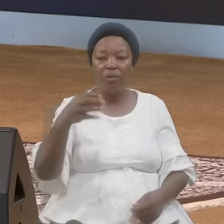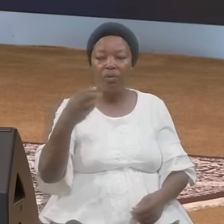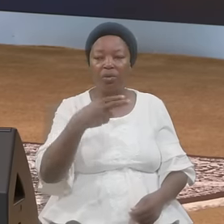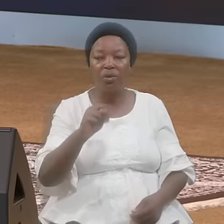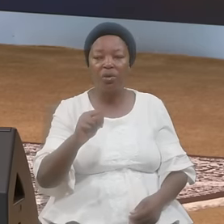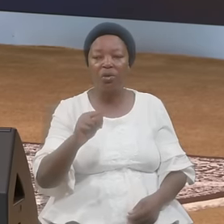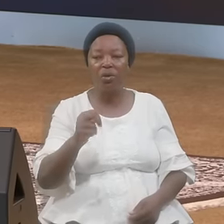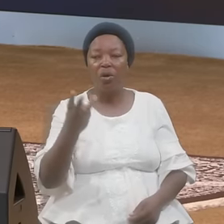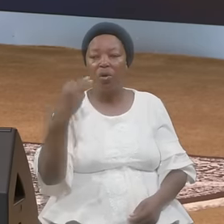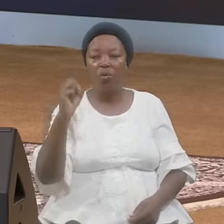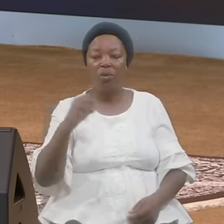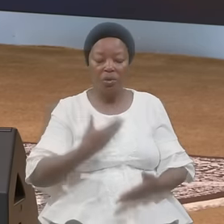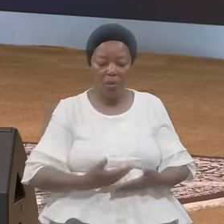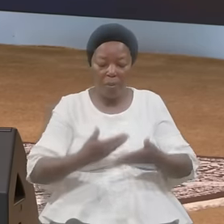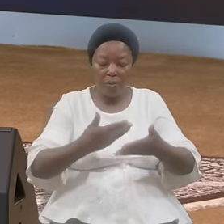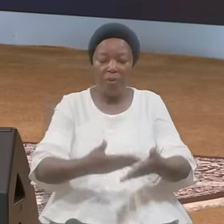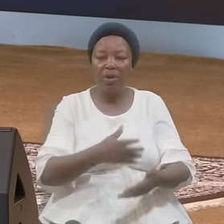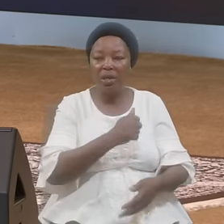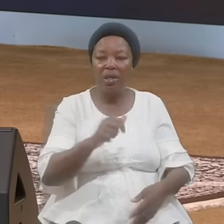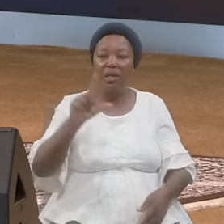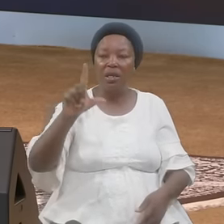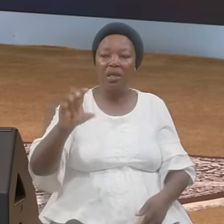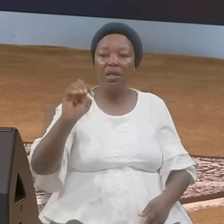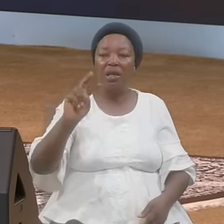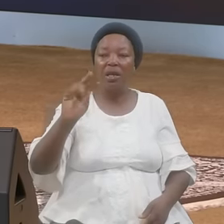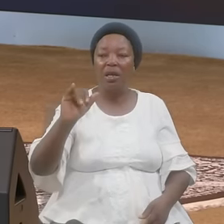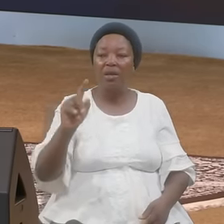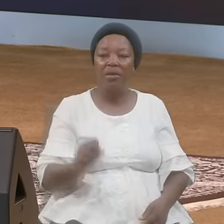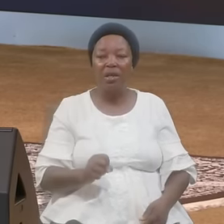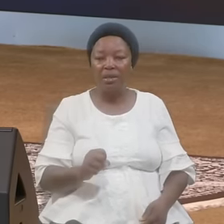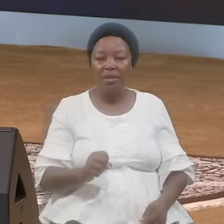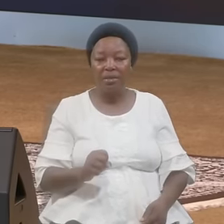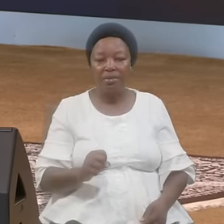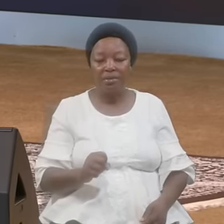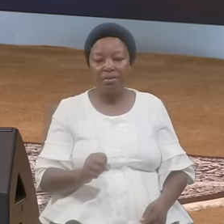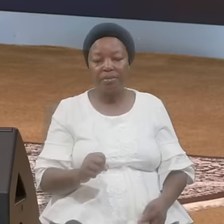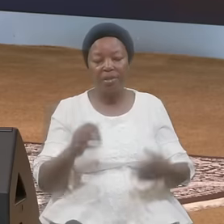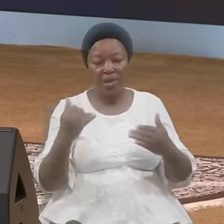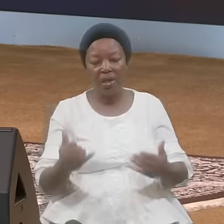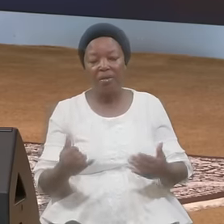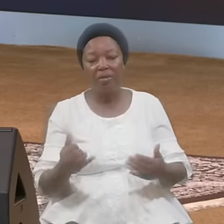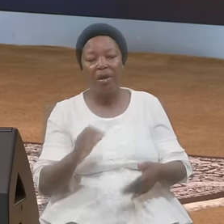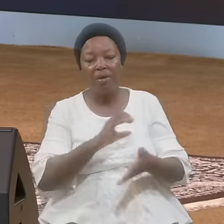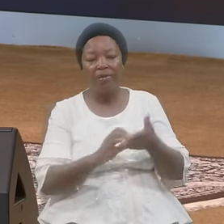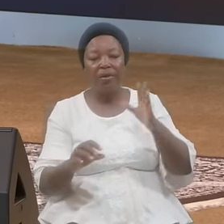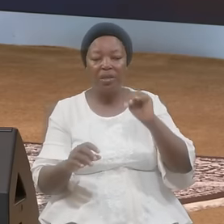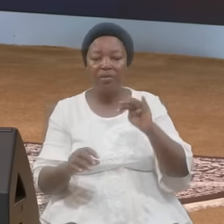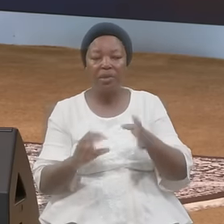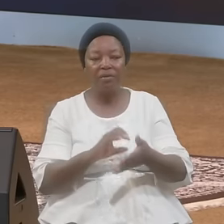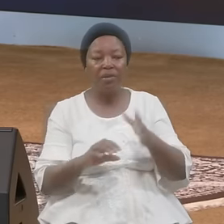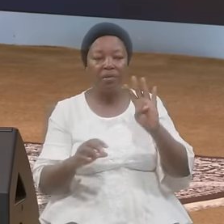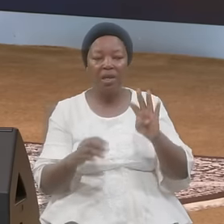A Levite Look at Verse Fourteen In Verse Fourteen And Thou Shall Have